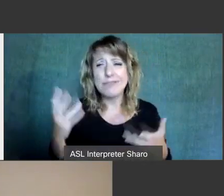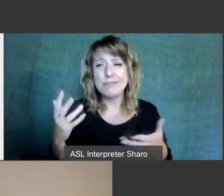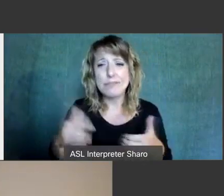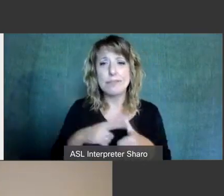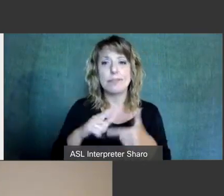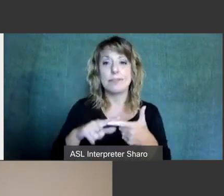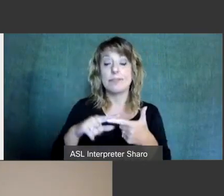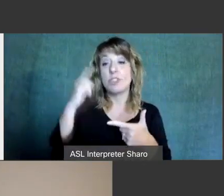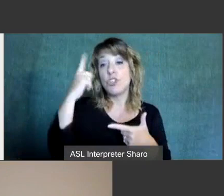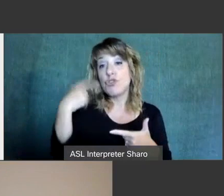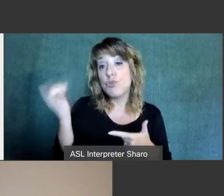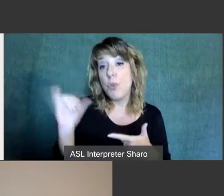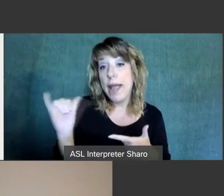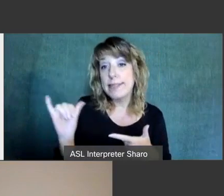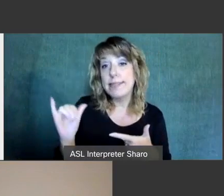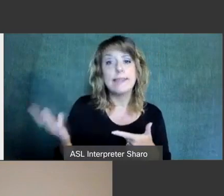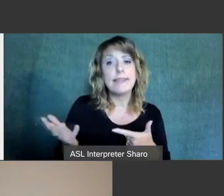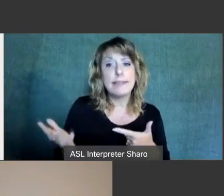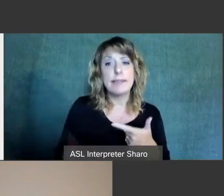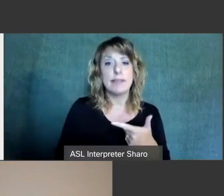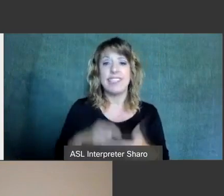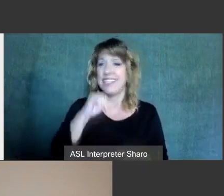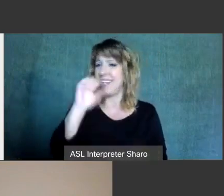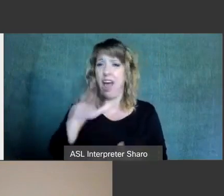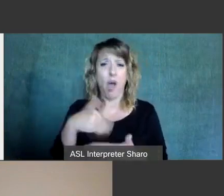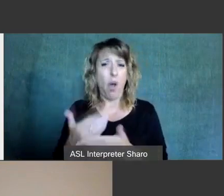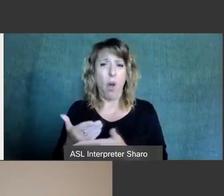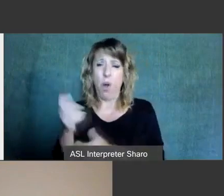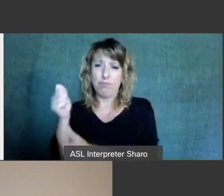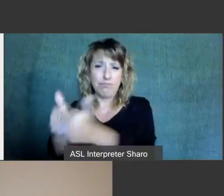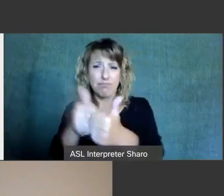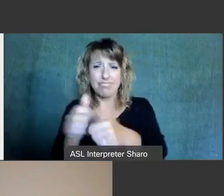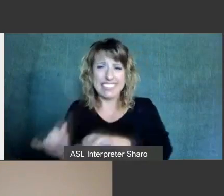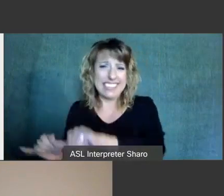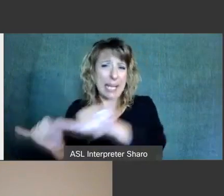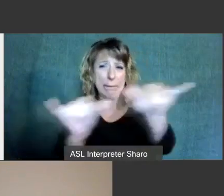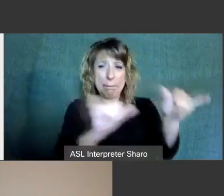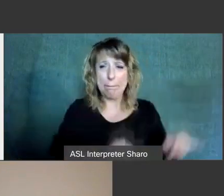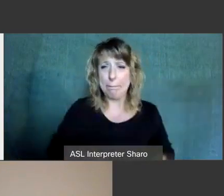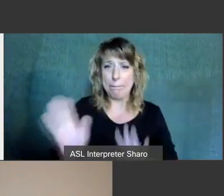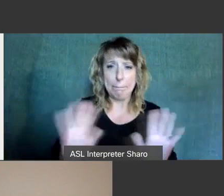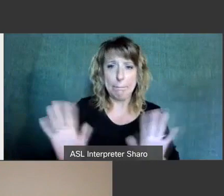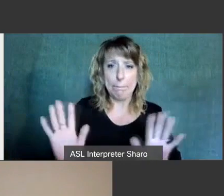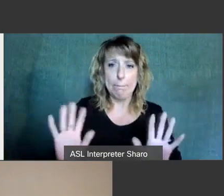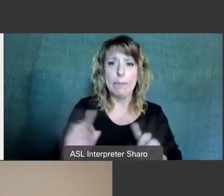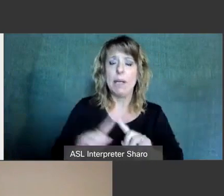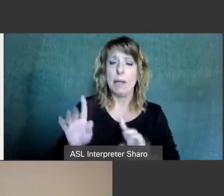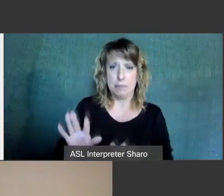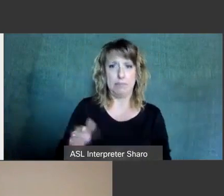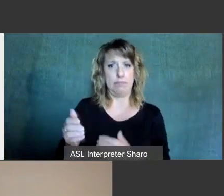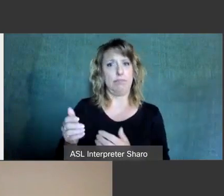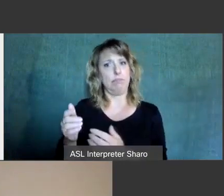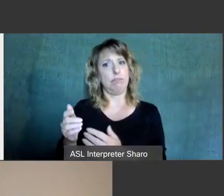that are characteristic. Not every autistic person has the same traits as the next person. They are as unique and